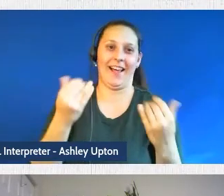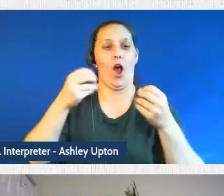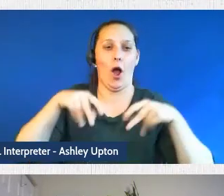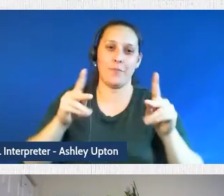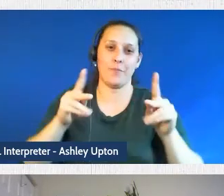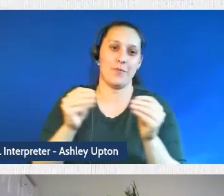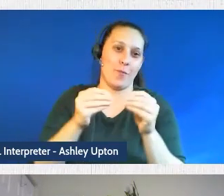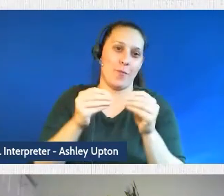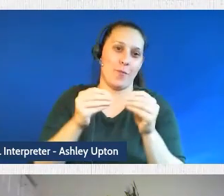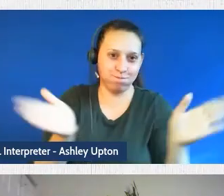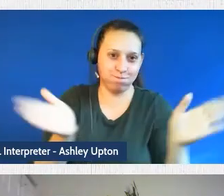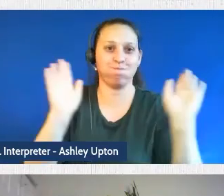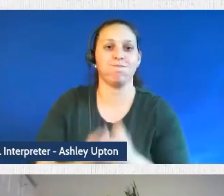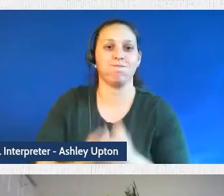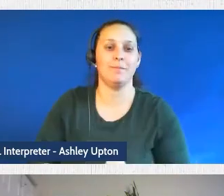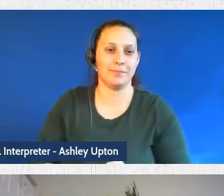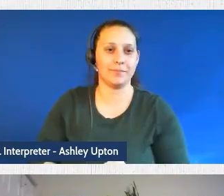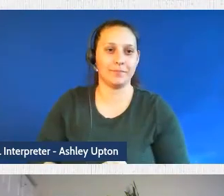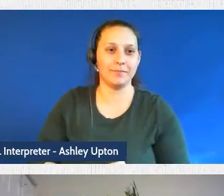Thank you so much, Steven.